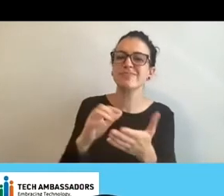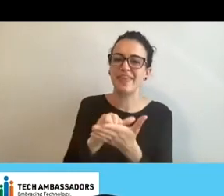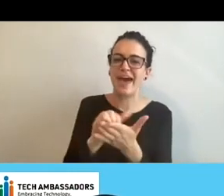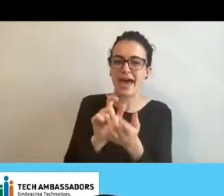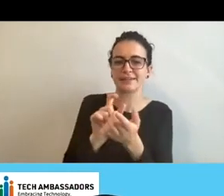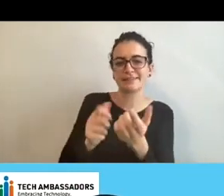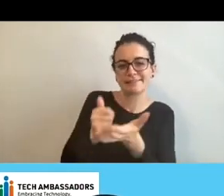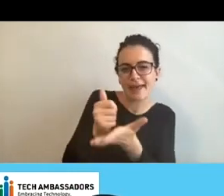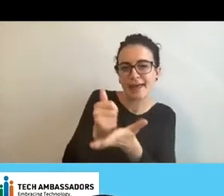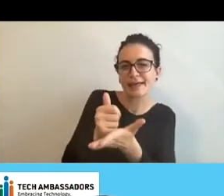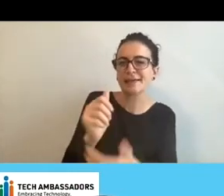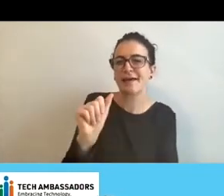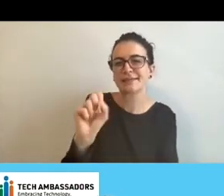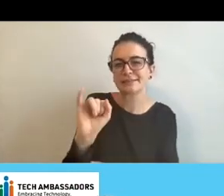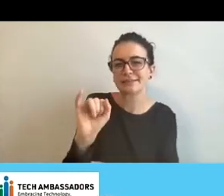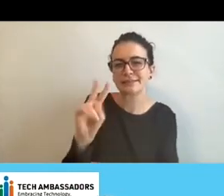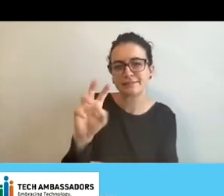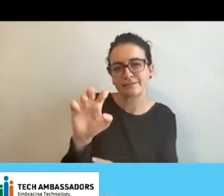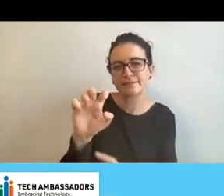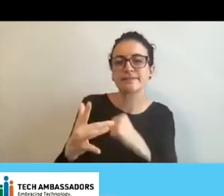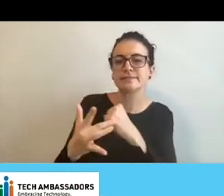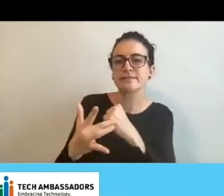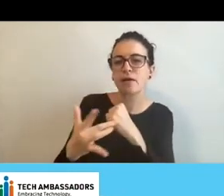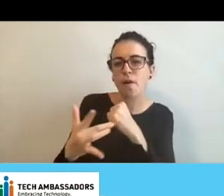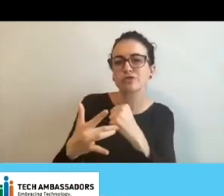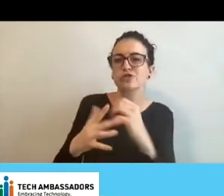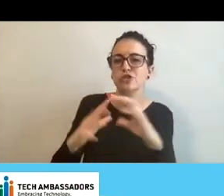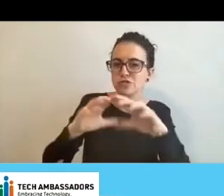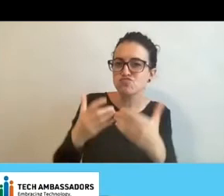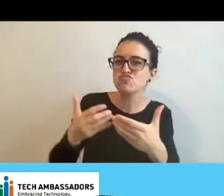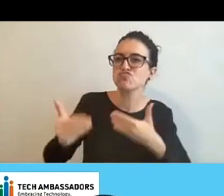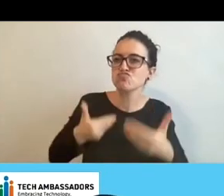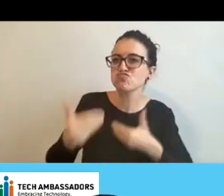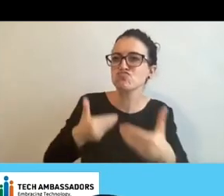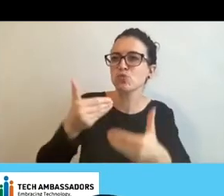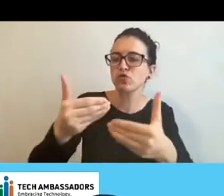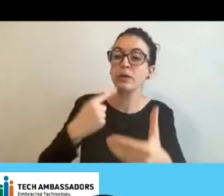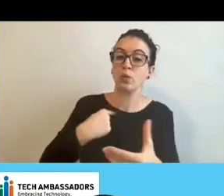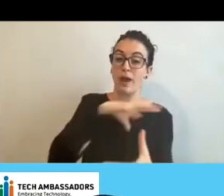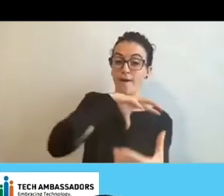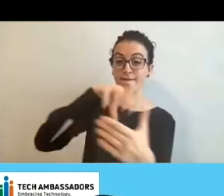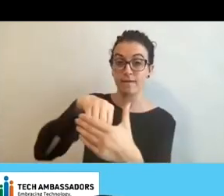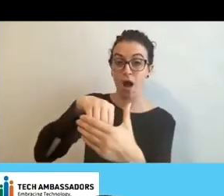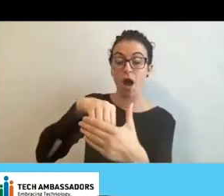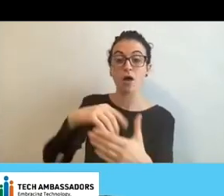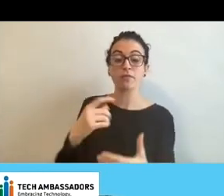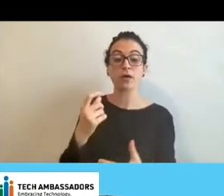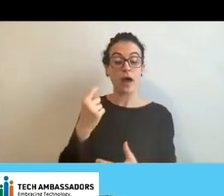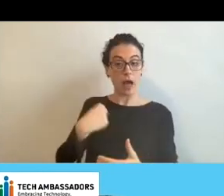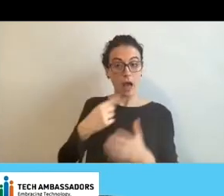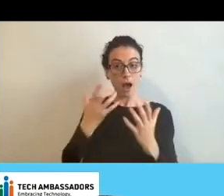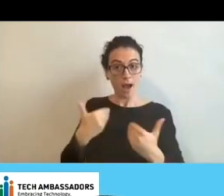You know, I'm, I have a social work degree, so